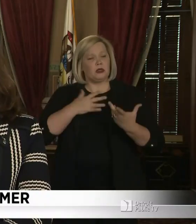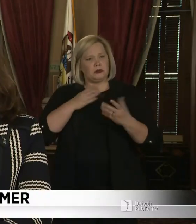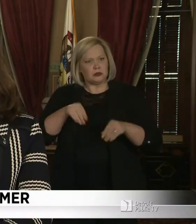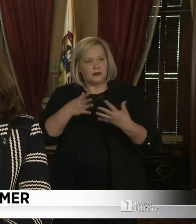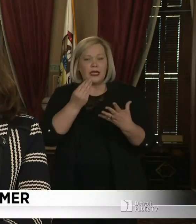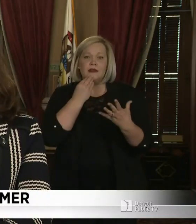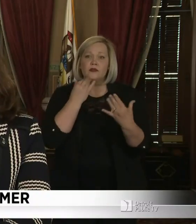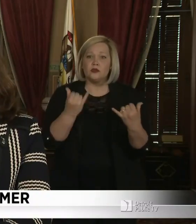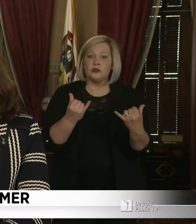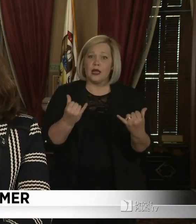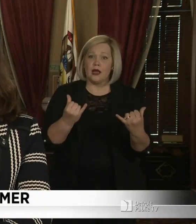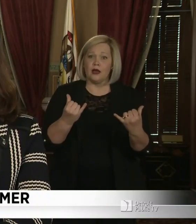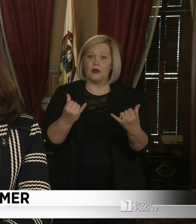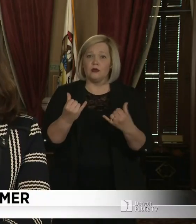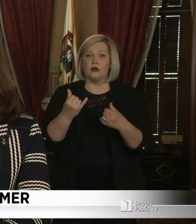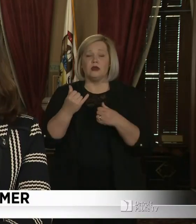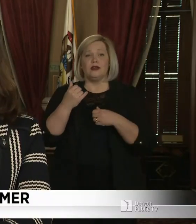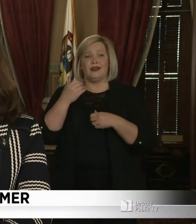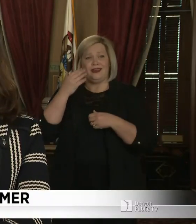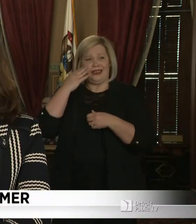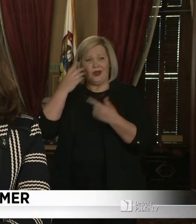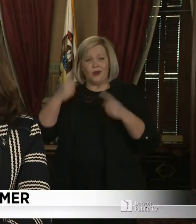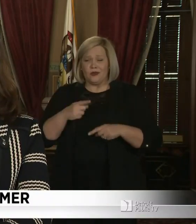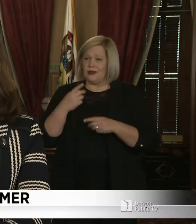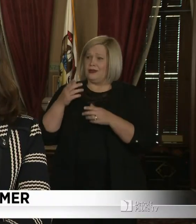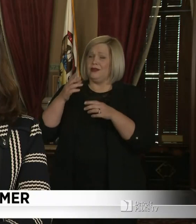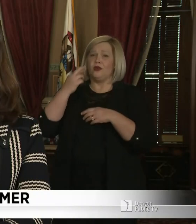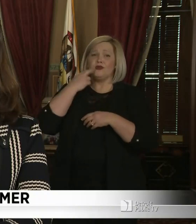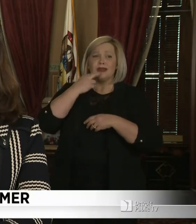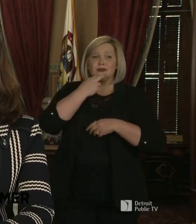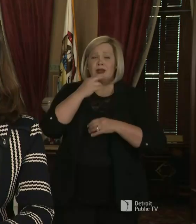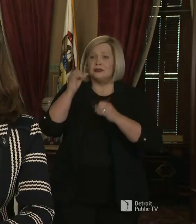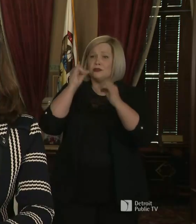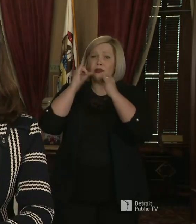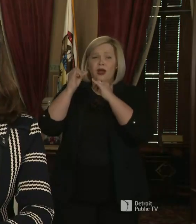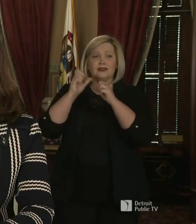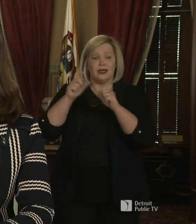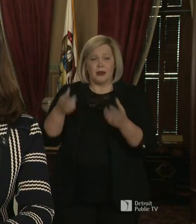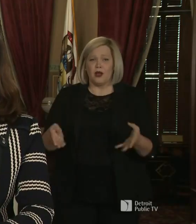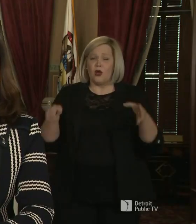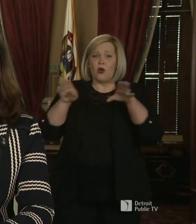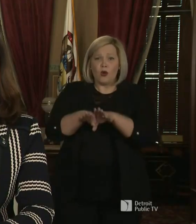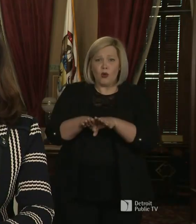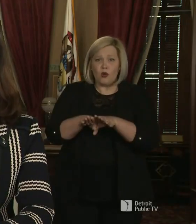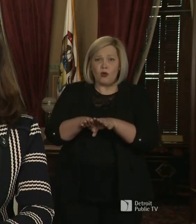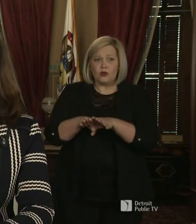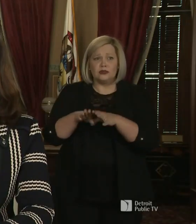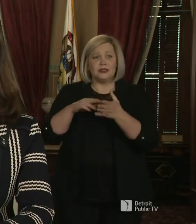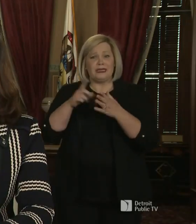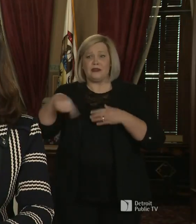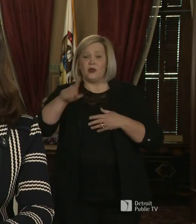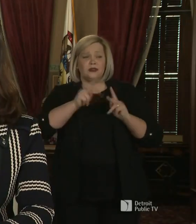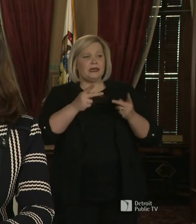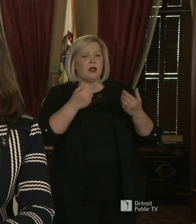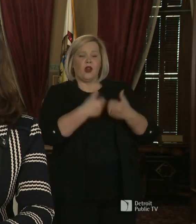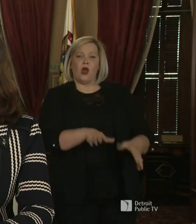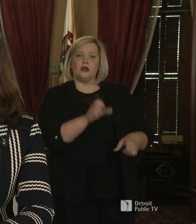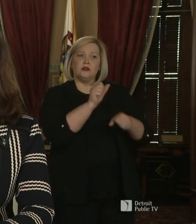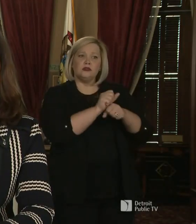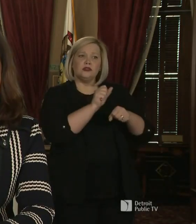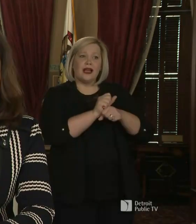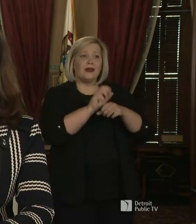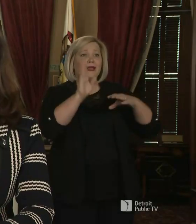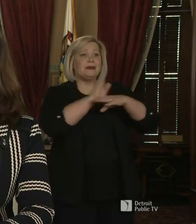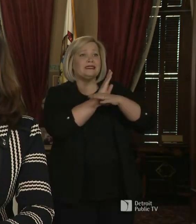know that when I had to close down bars and make restaurants dine out only, that there were people that were going to get laid off and there are businesses